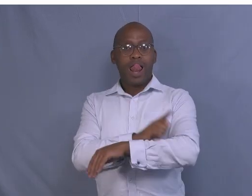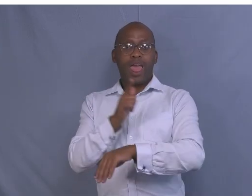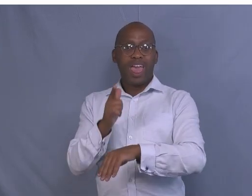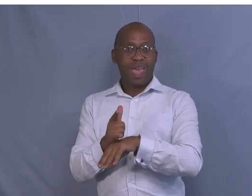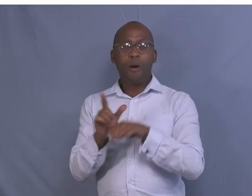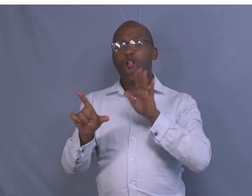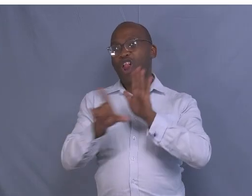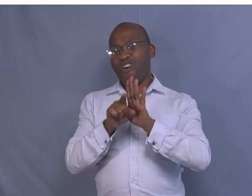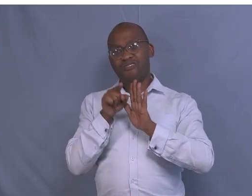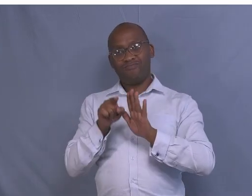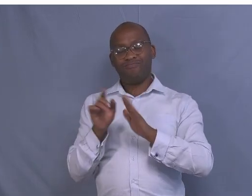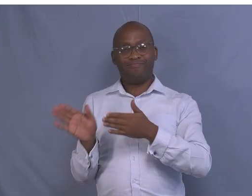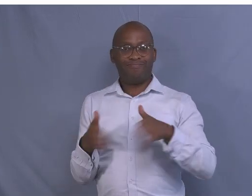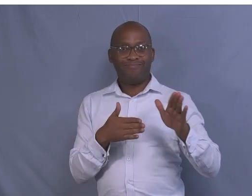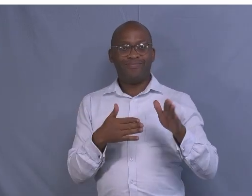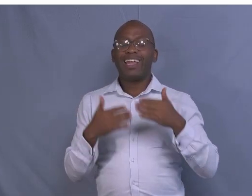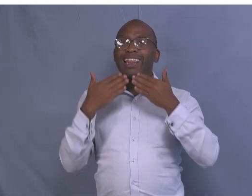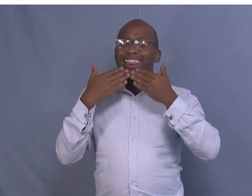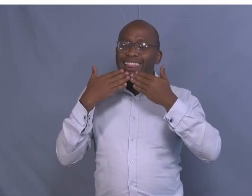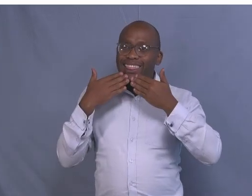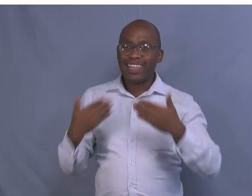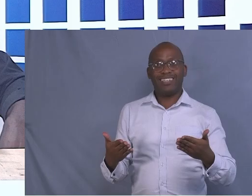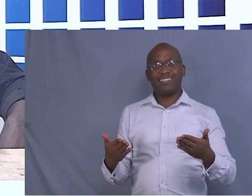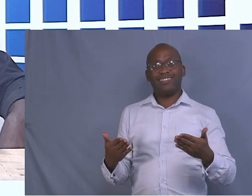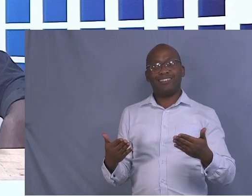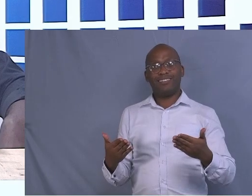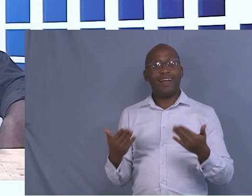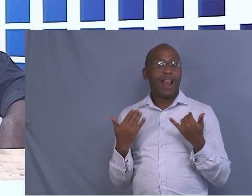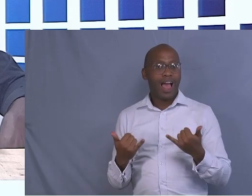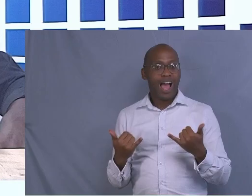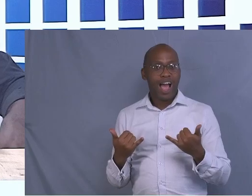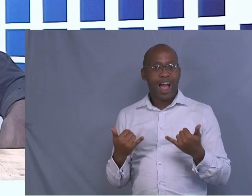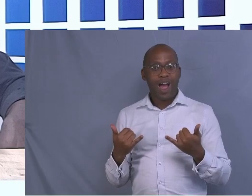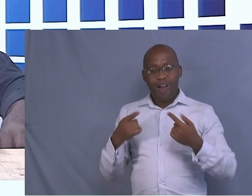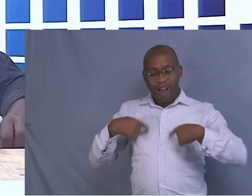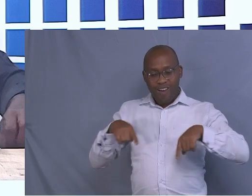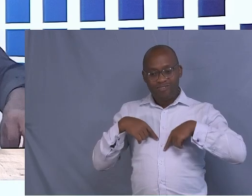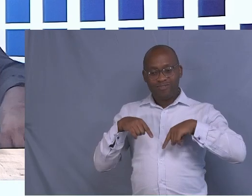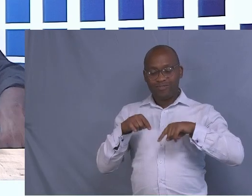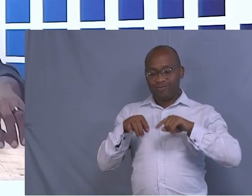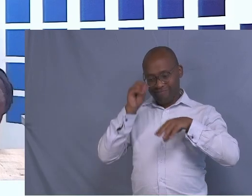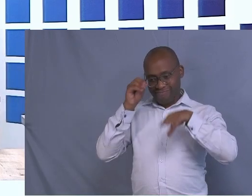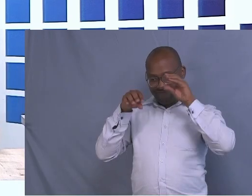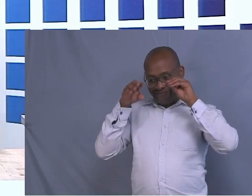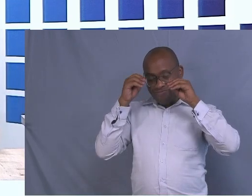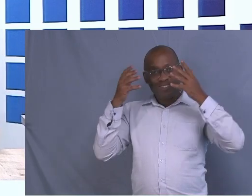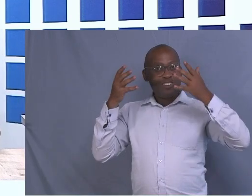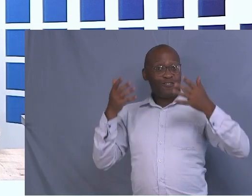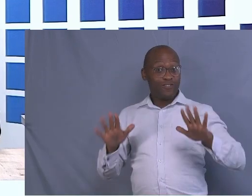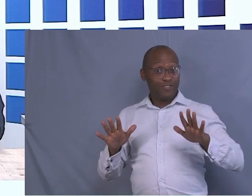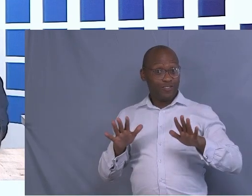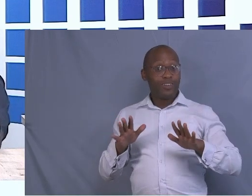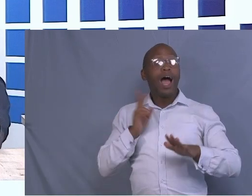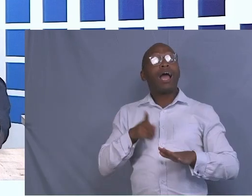We have to come to the end of our lesson. You can leave your question on the